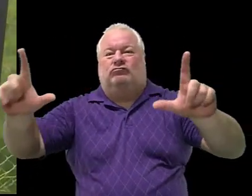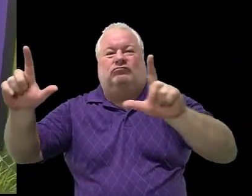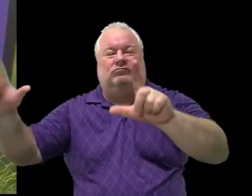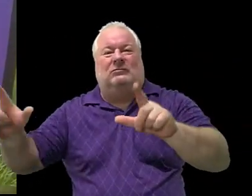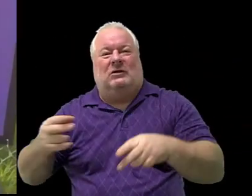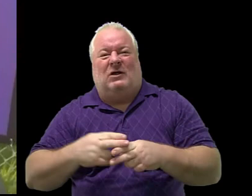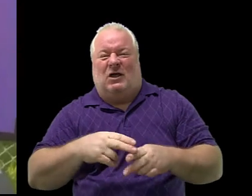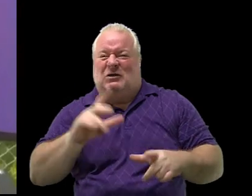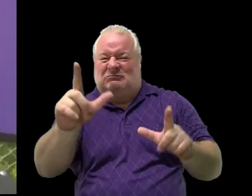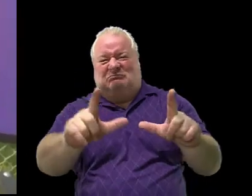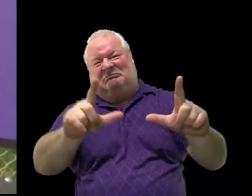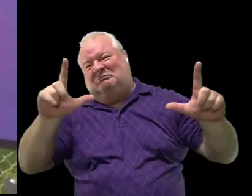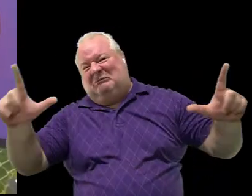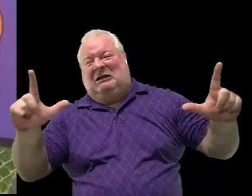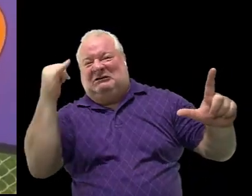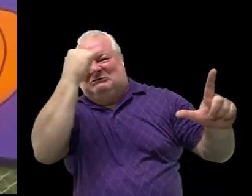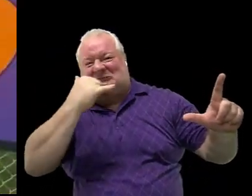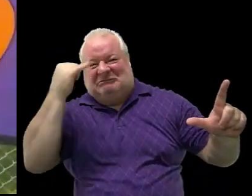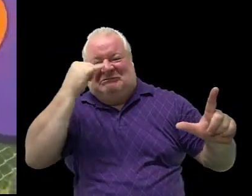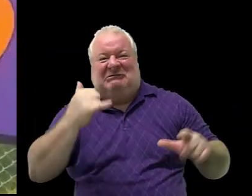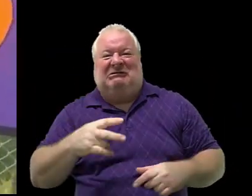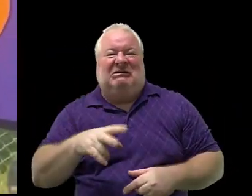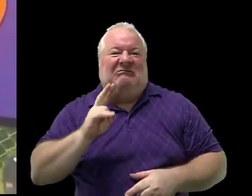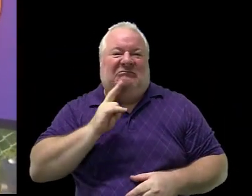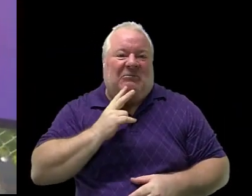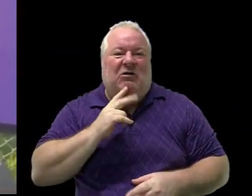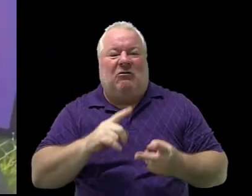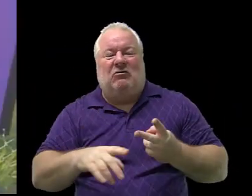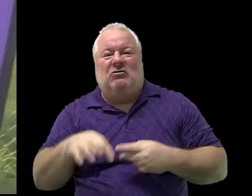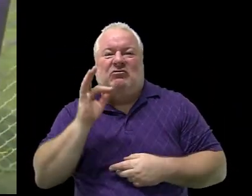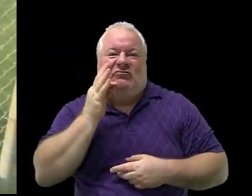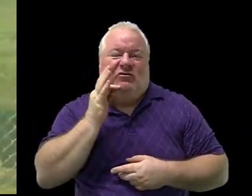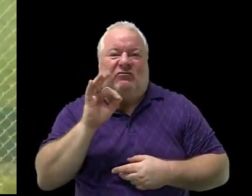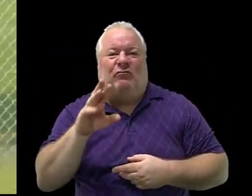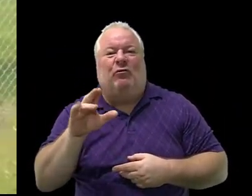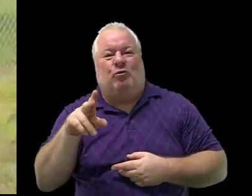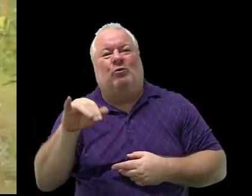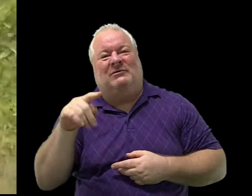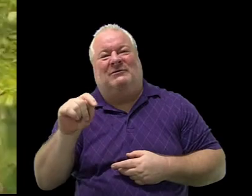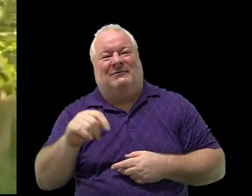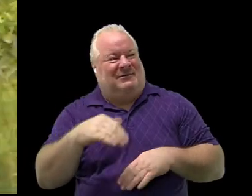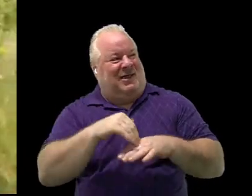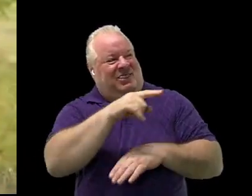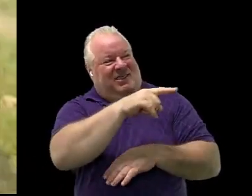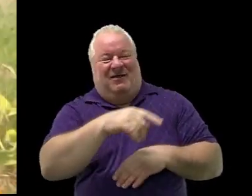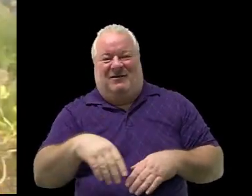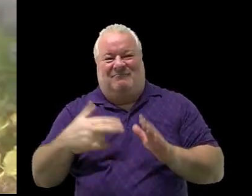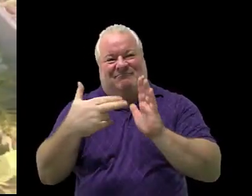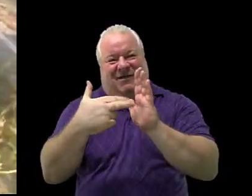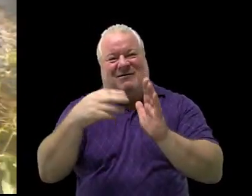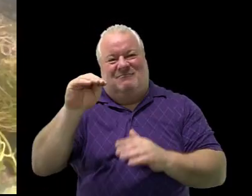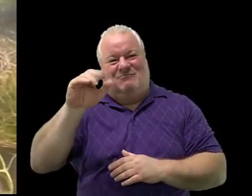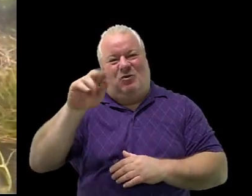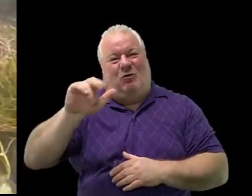supersized veggies and fruit all here with your garden